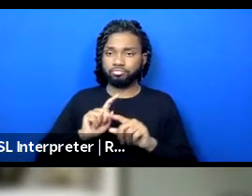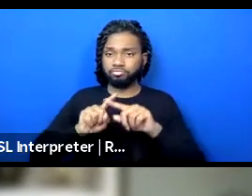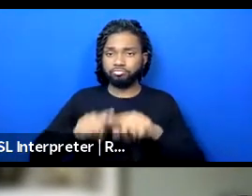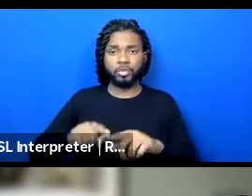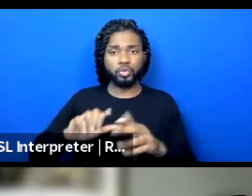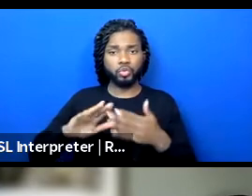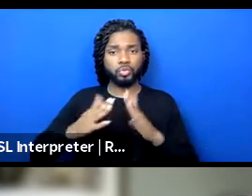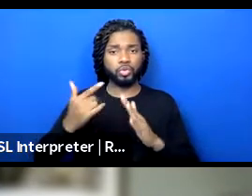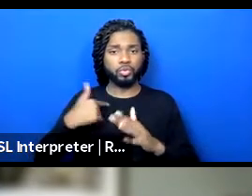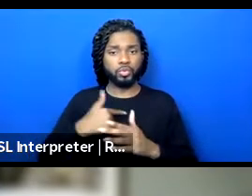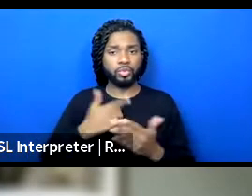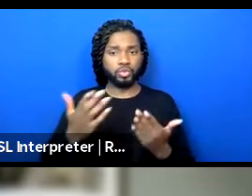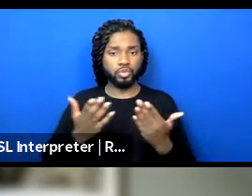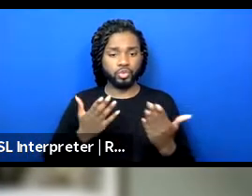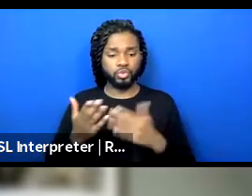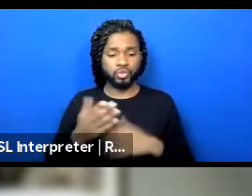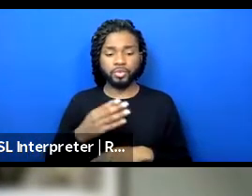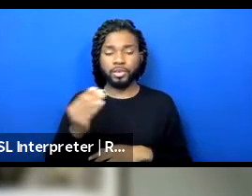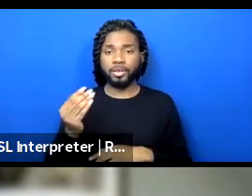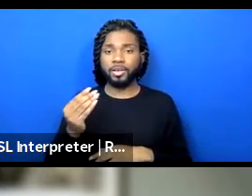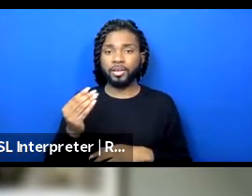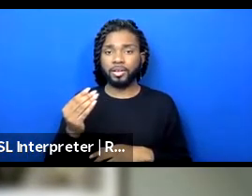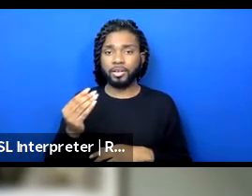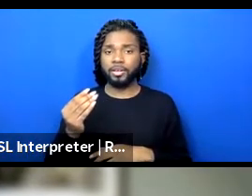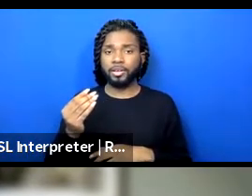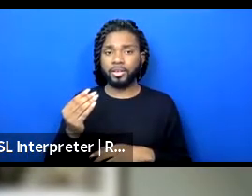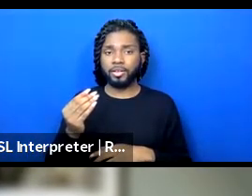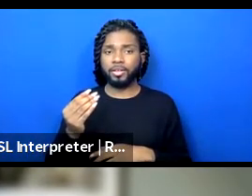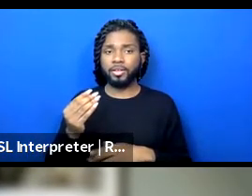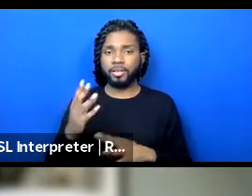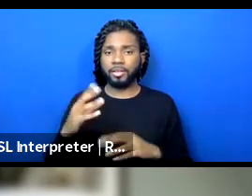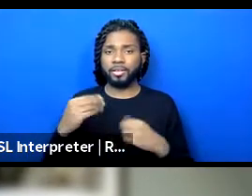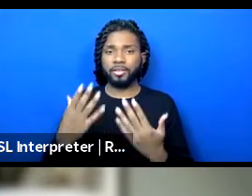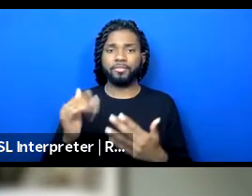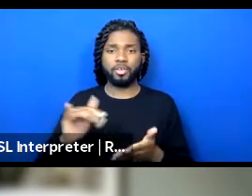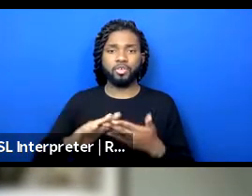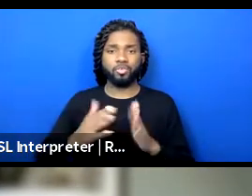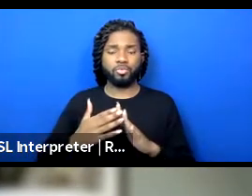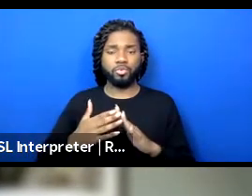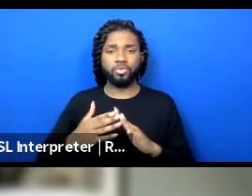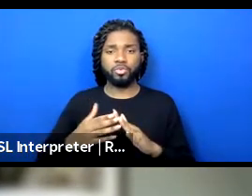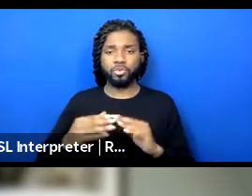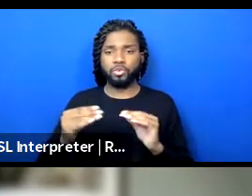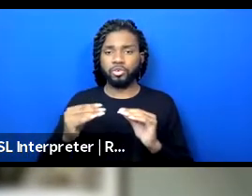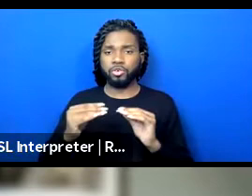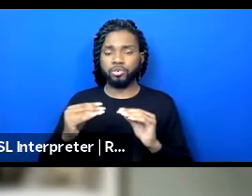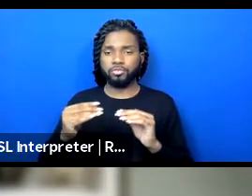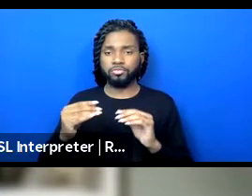and give that community a stronger role in selecting our seasons.